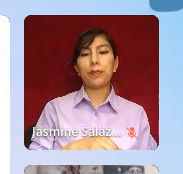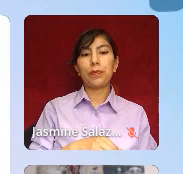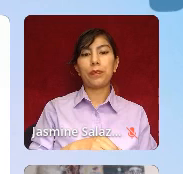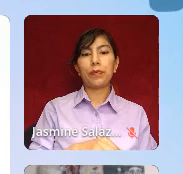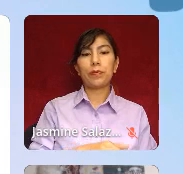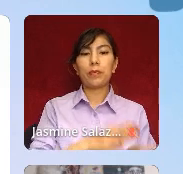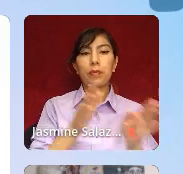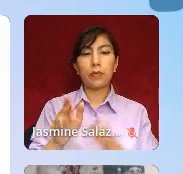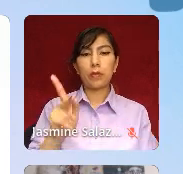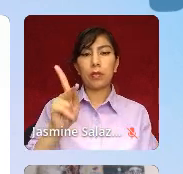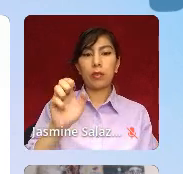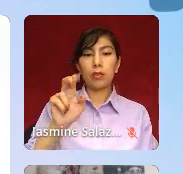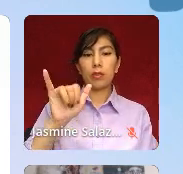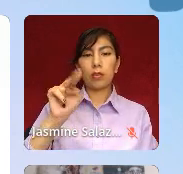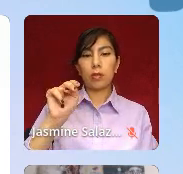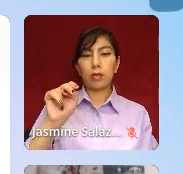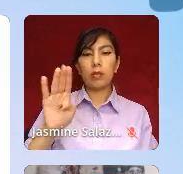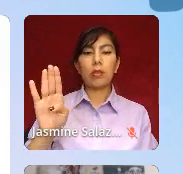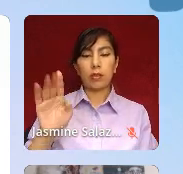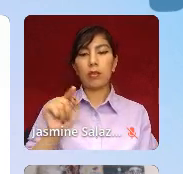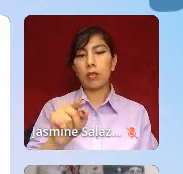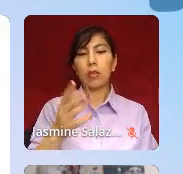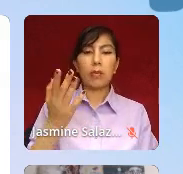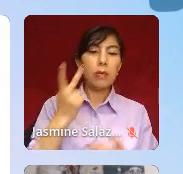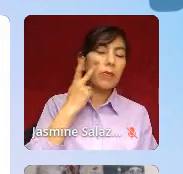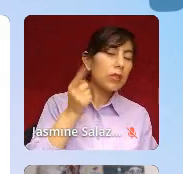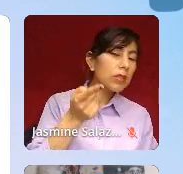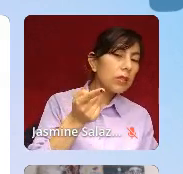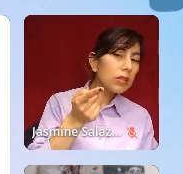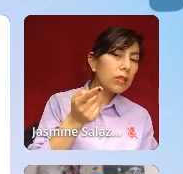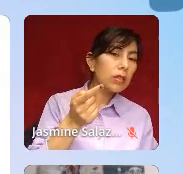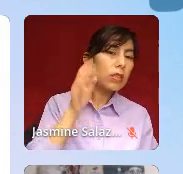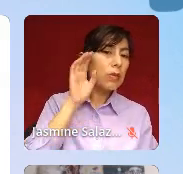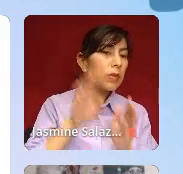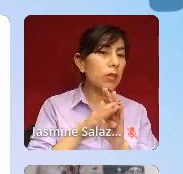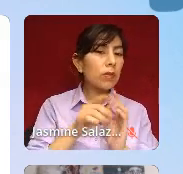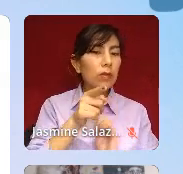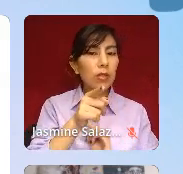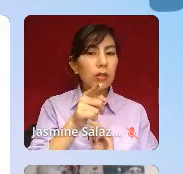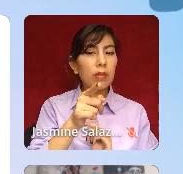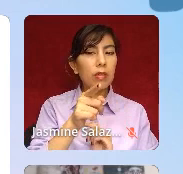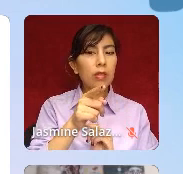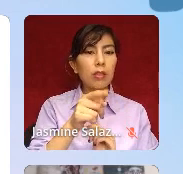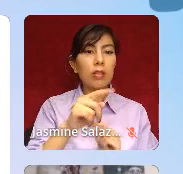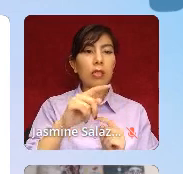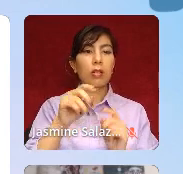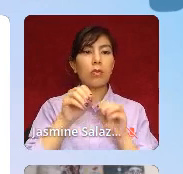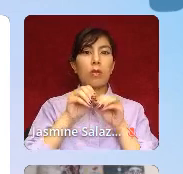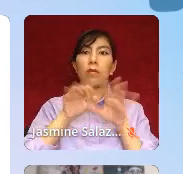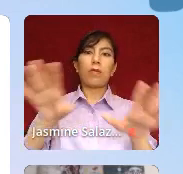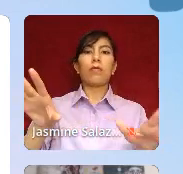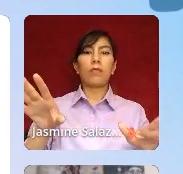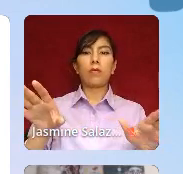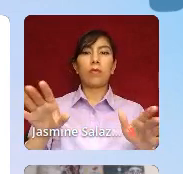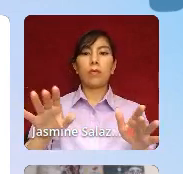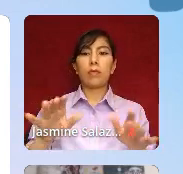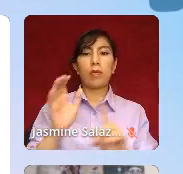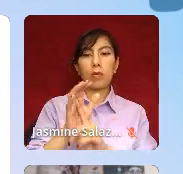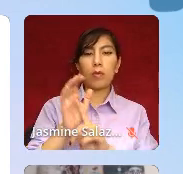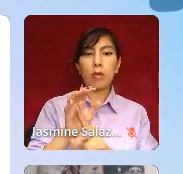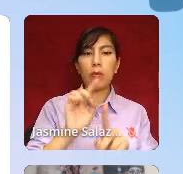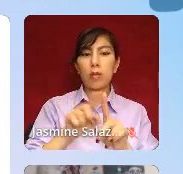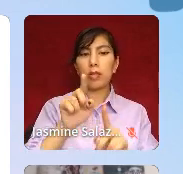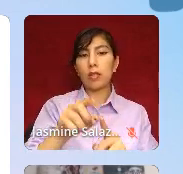Next, we have Kevin Berthia. You might have seen, there's a photo of him that like went viral years ago, but he's a suicide